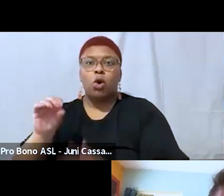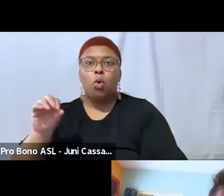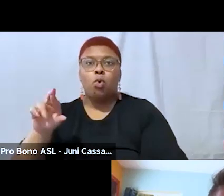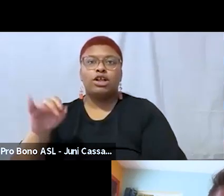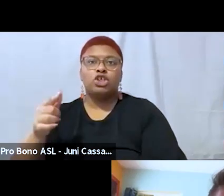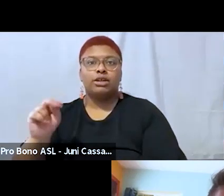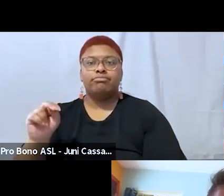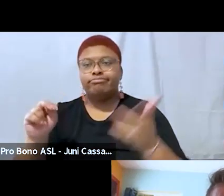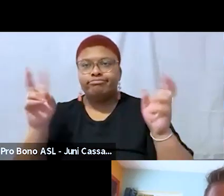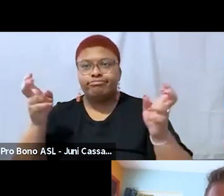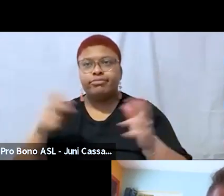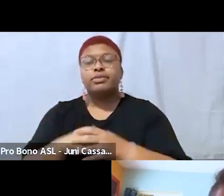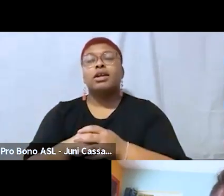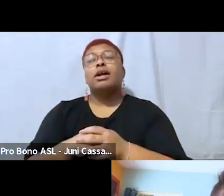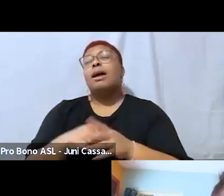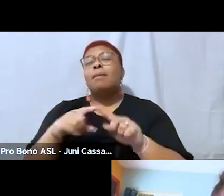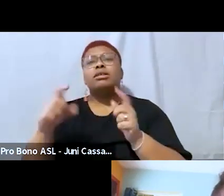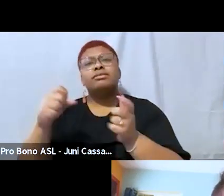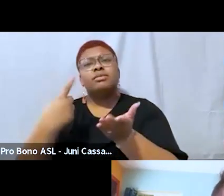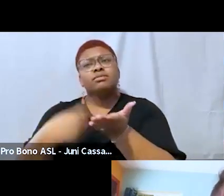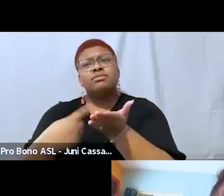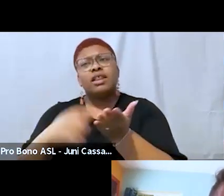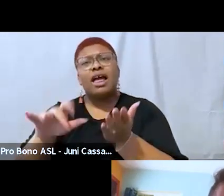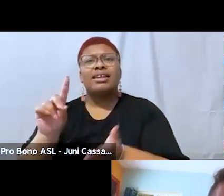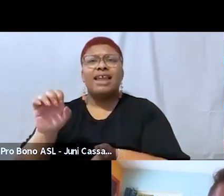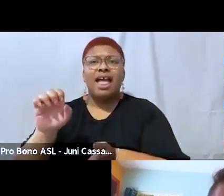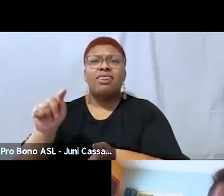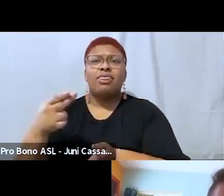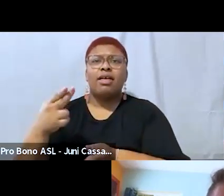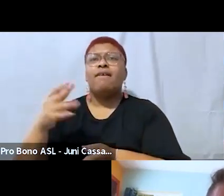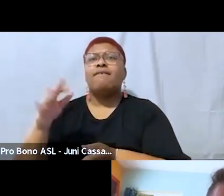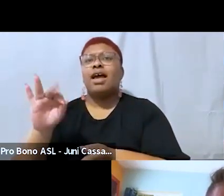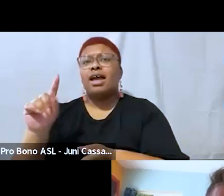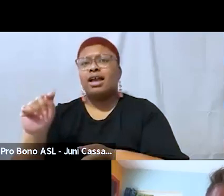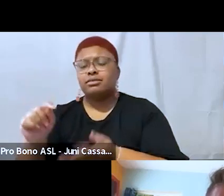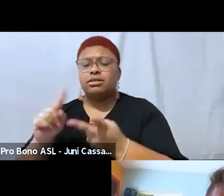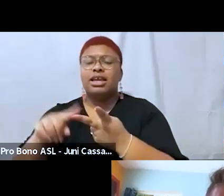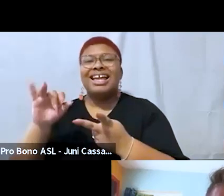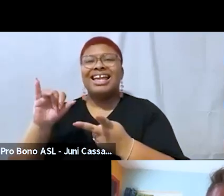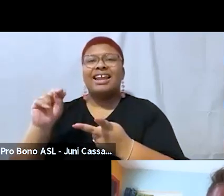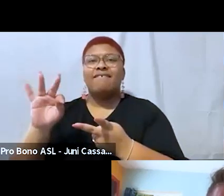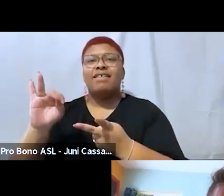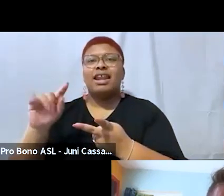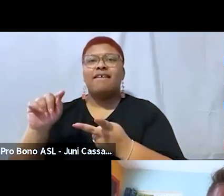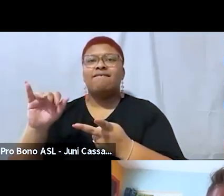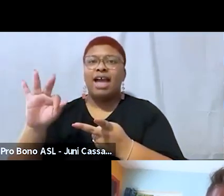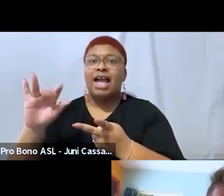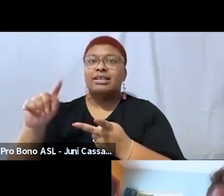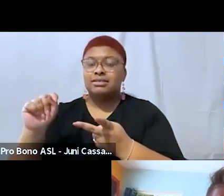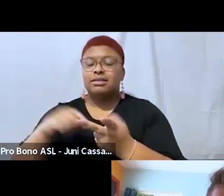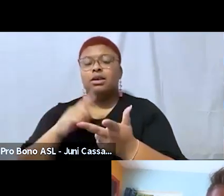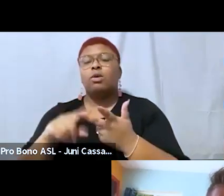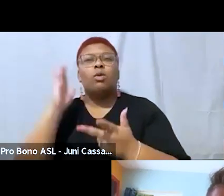other um in terminology death fat and infinifat and some of the other terminology it will bring angel and jared in in just a minute